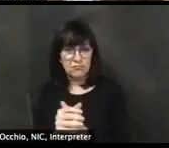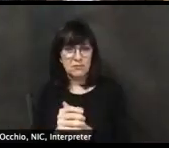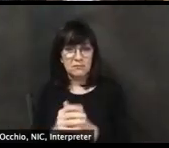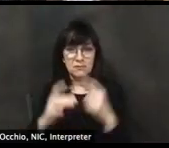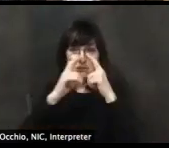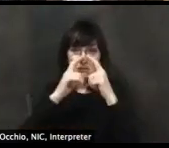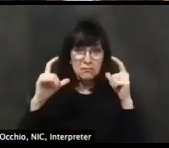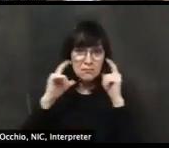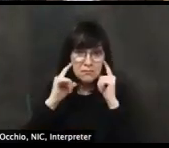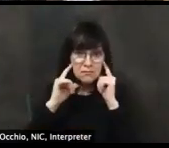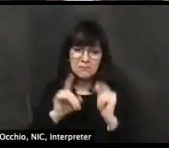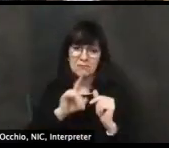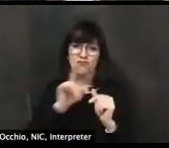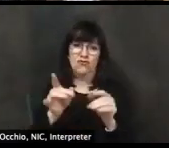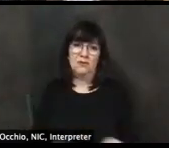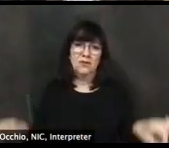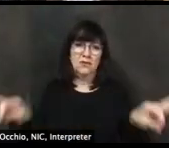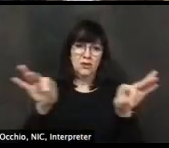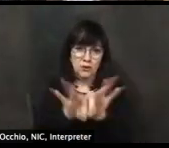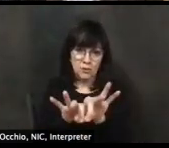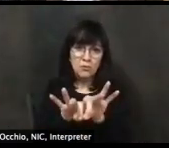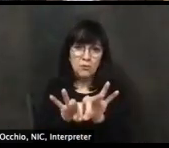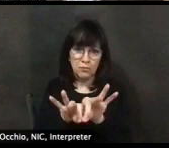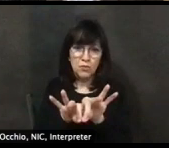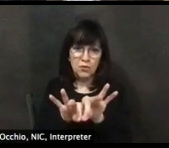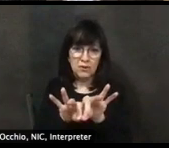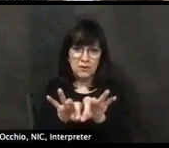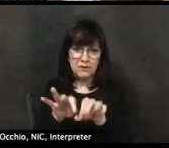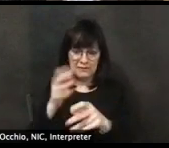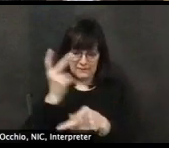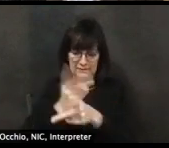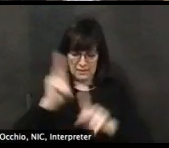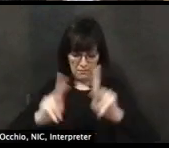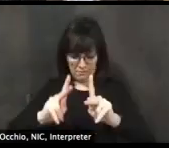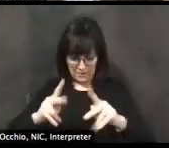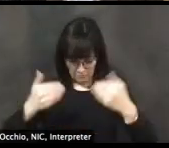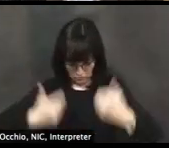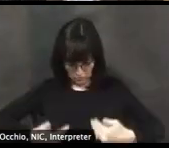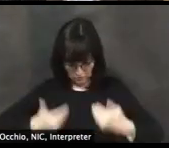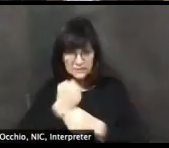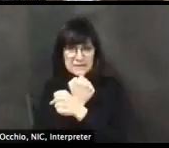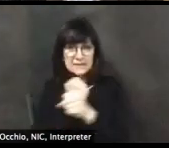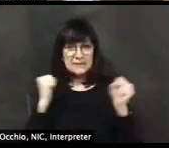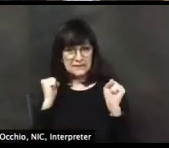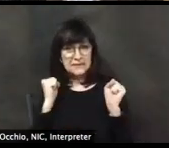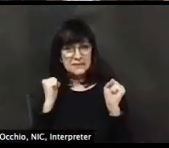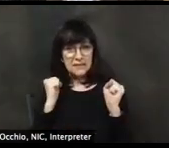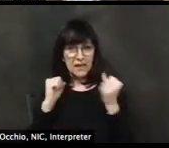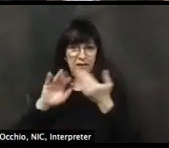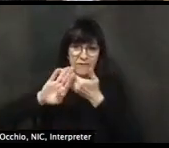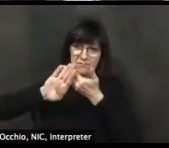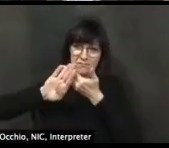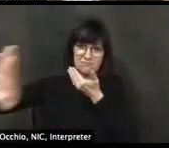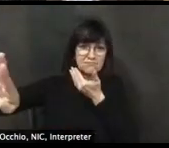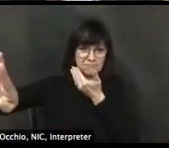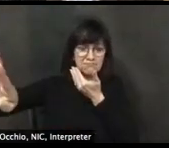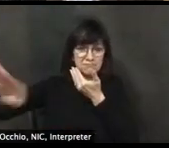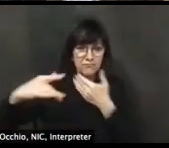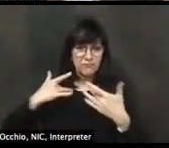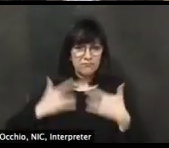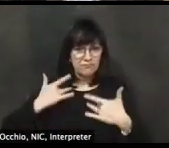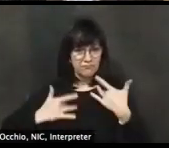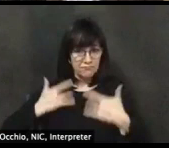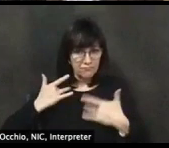And, um, uh, you know, monitoring, um, the rates of infection will be very important